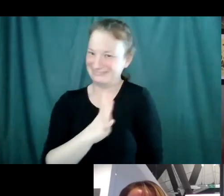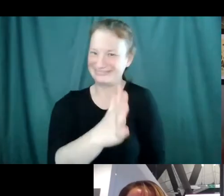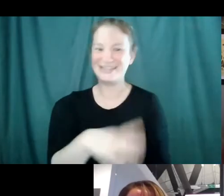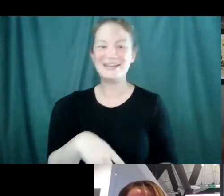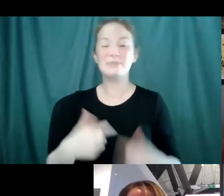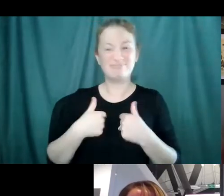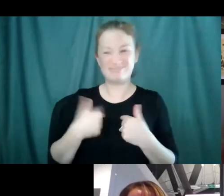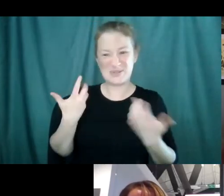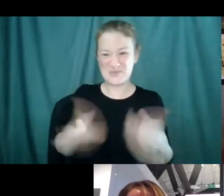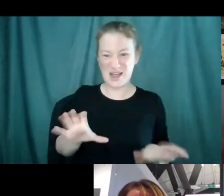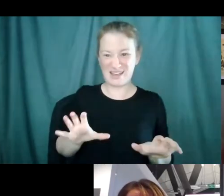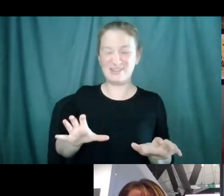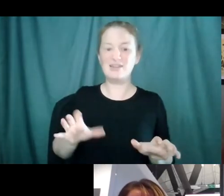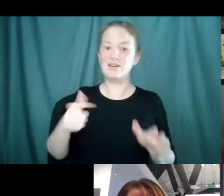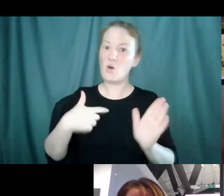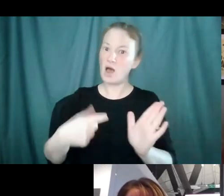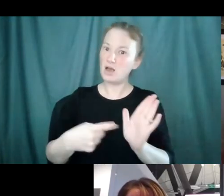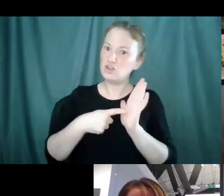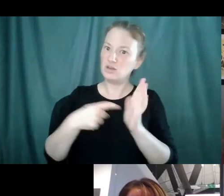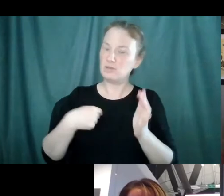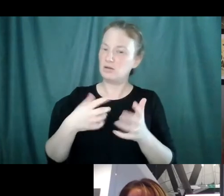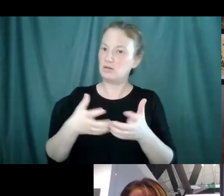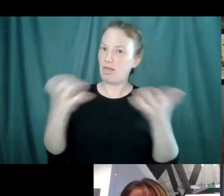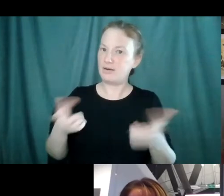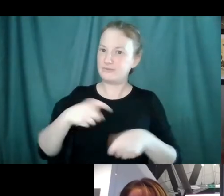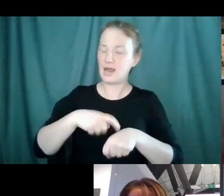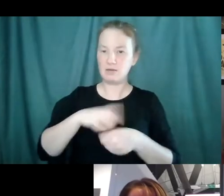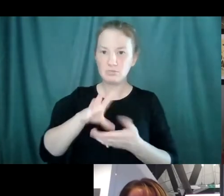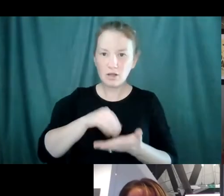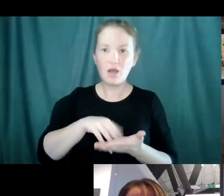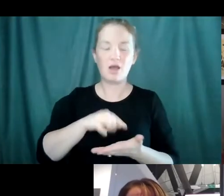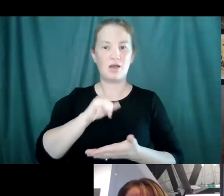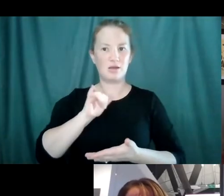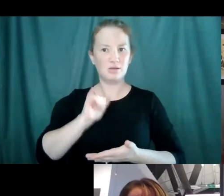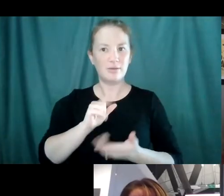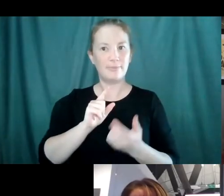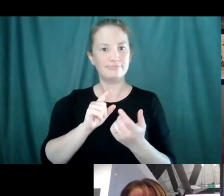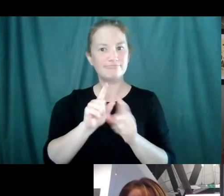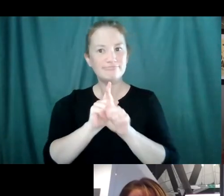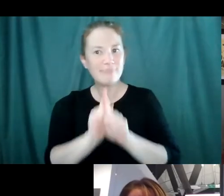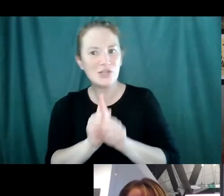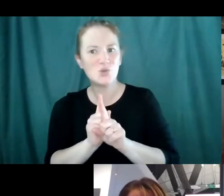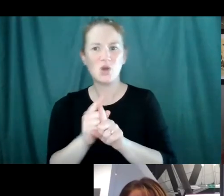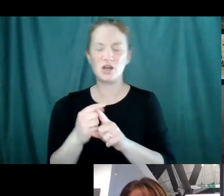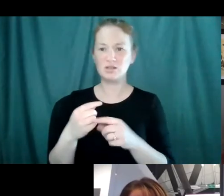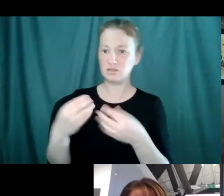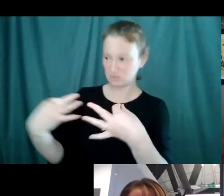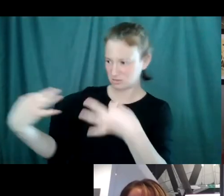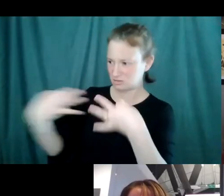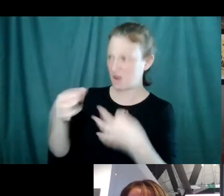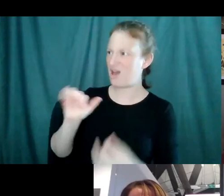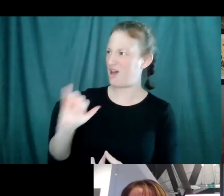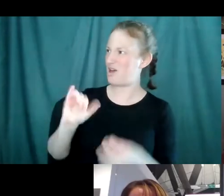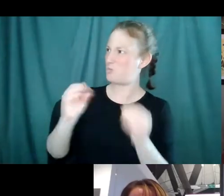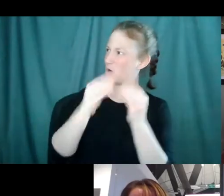me. So it took me a lot of education and a lot of really good mentors to kind of show me that science and biology is much bigger than